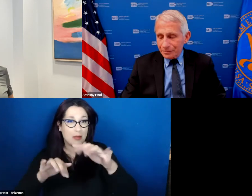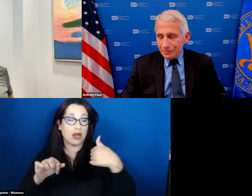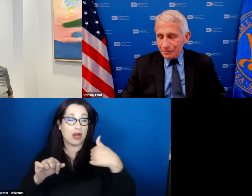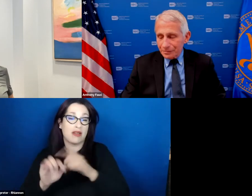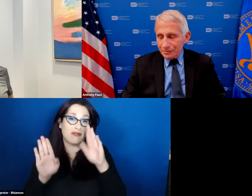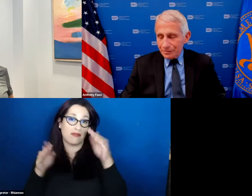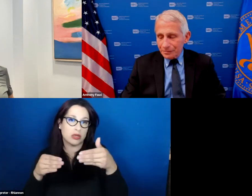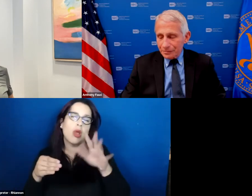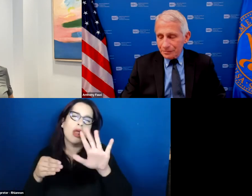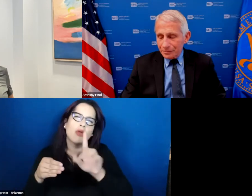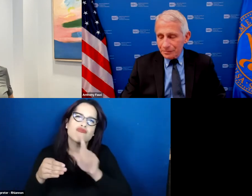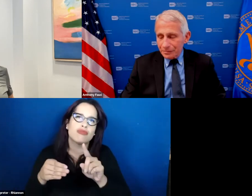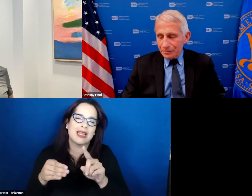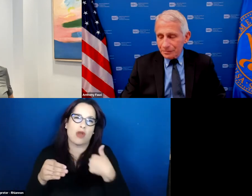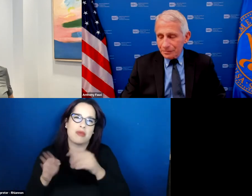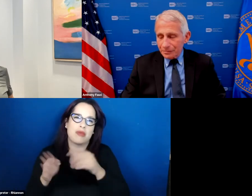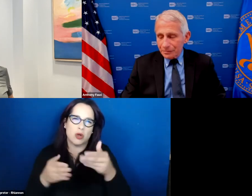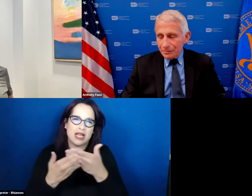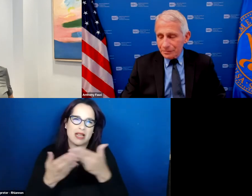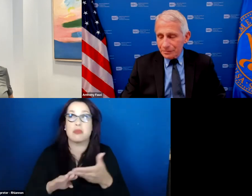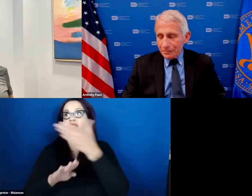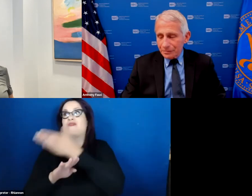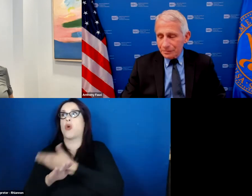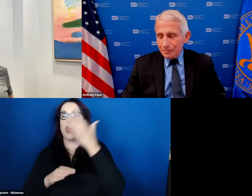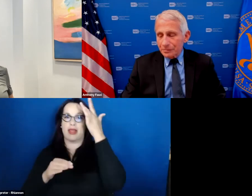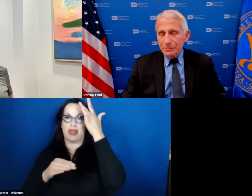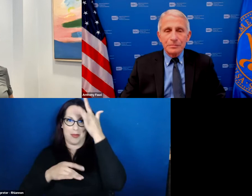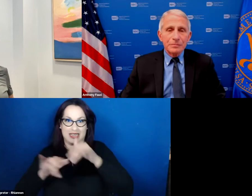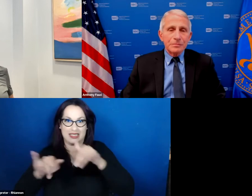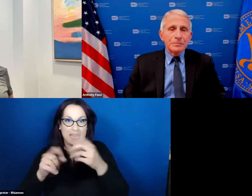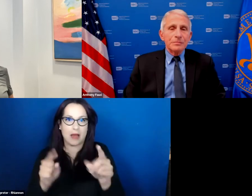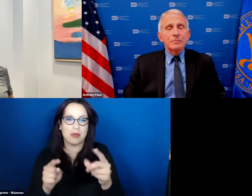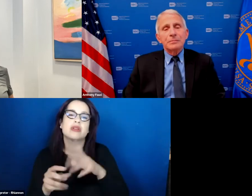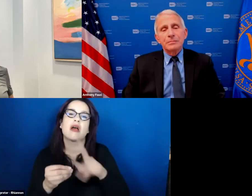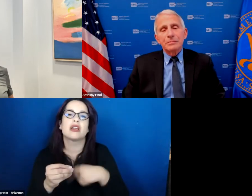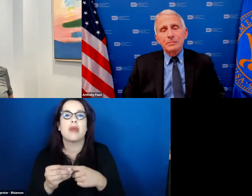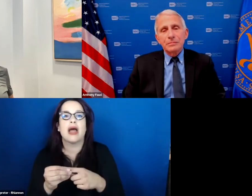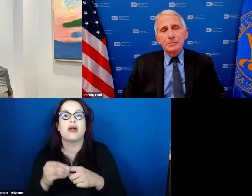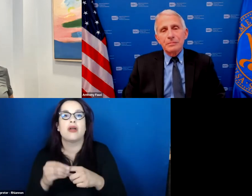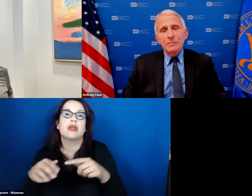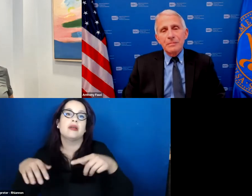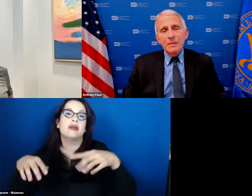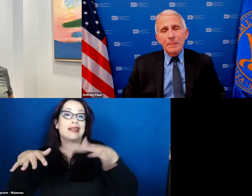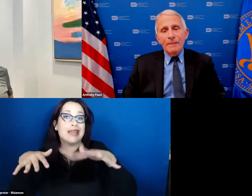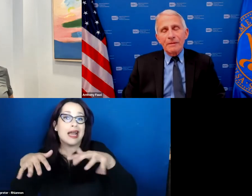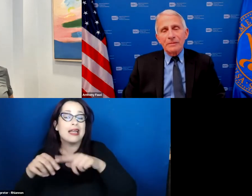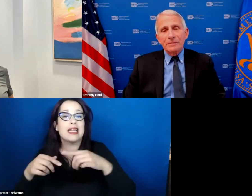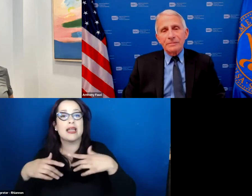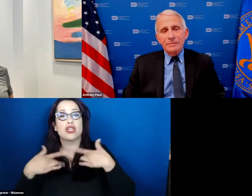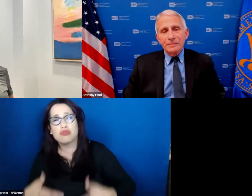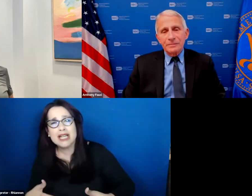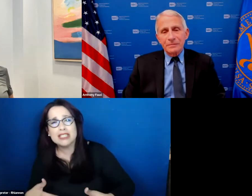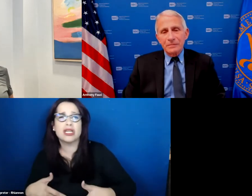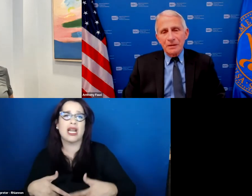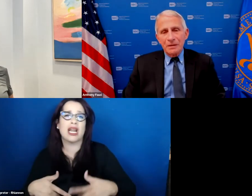at data on anxiety and depression and burnout in uh biomedical scientists and graduate students and health care workers is